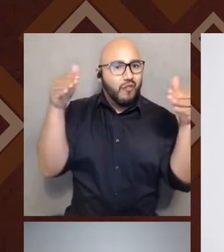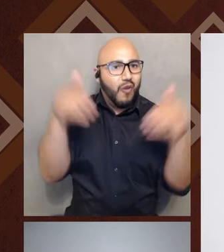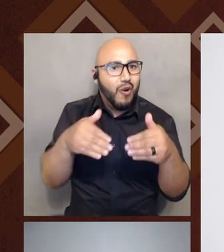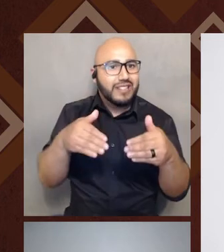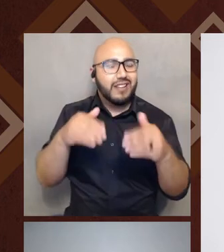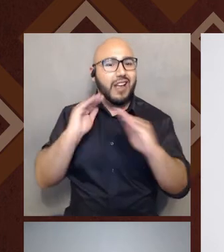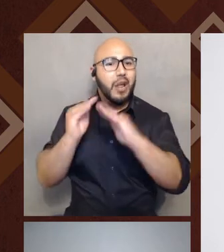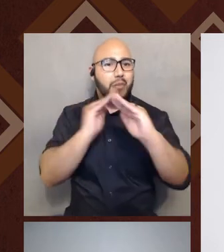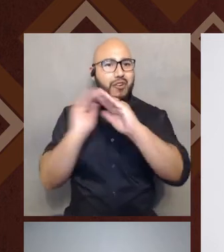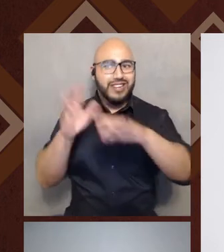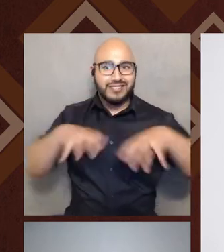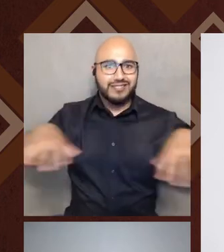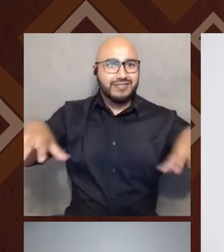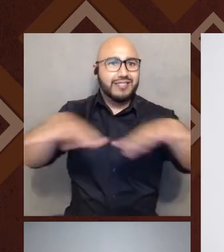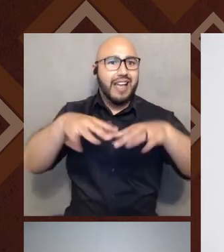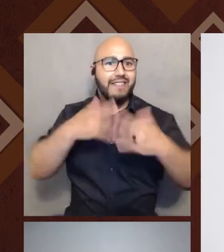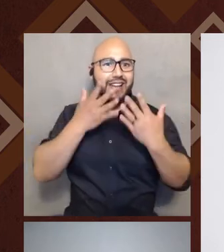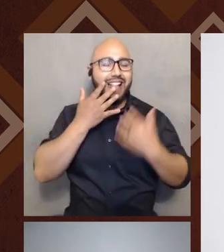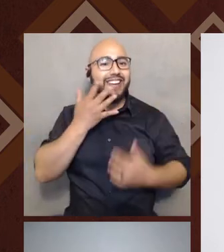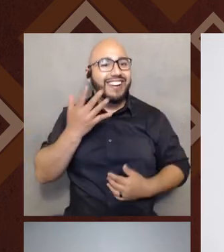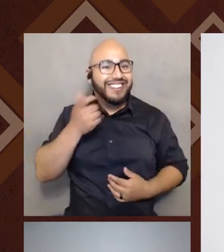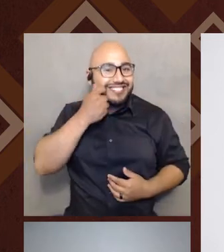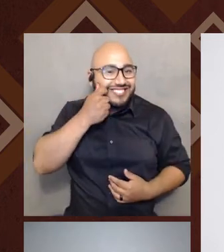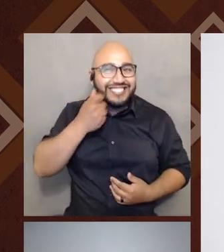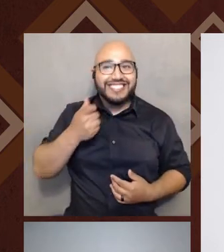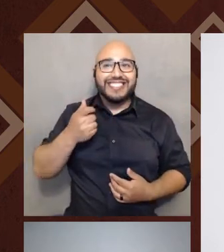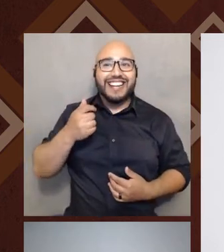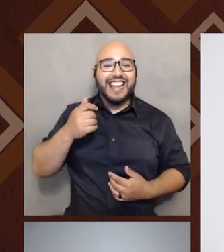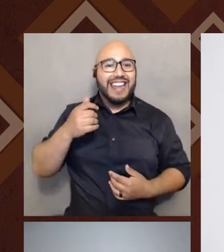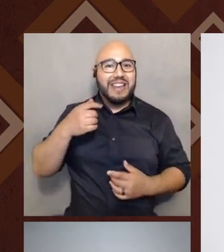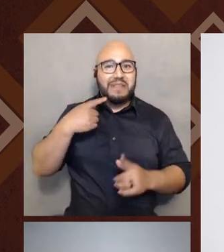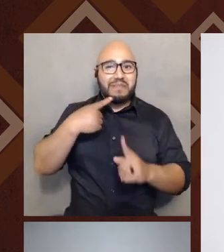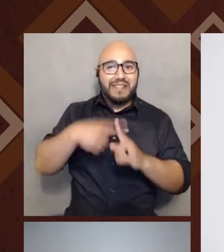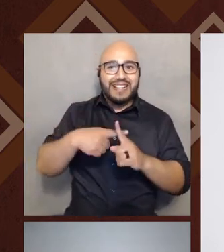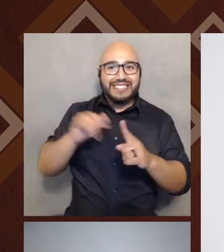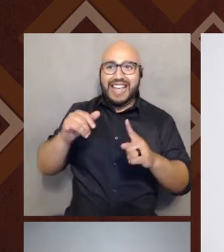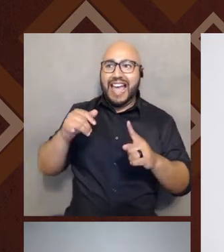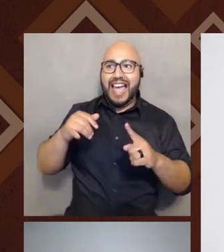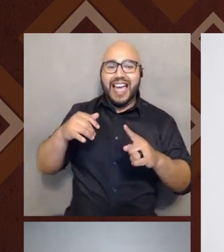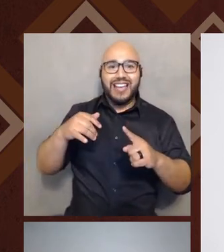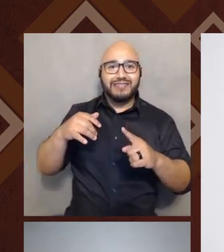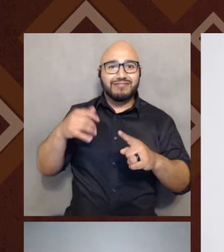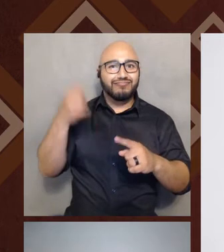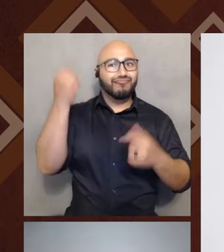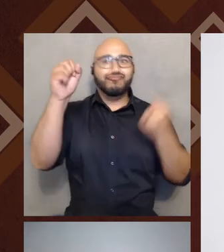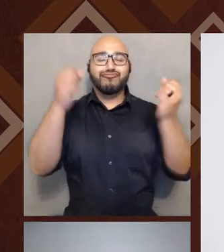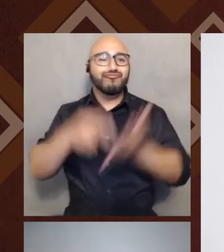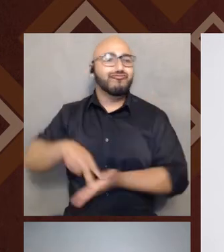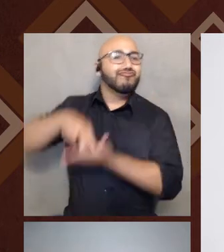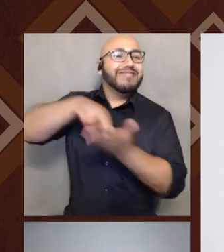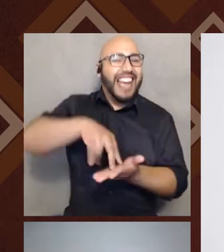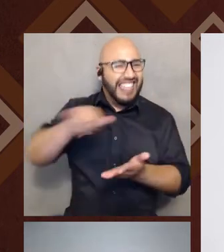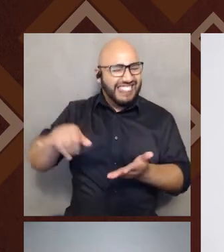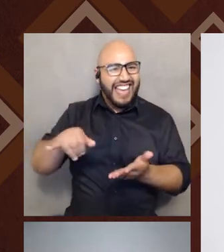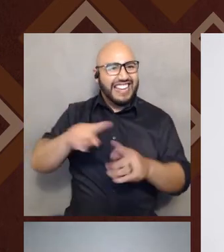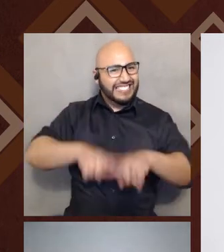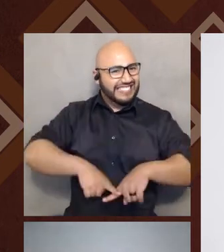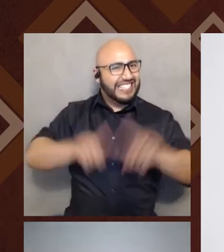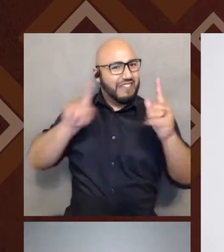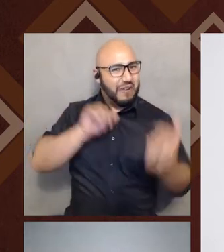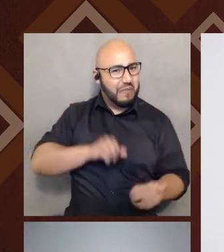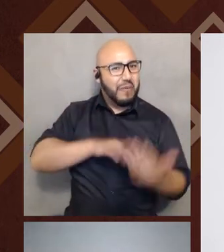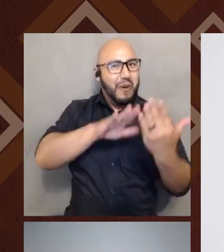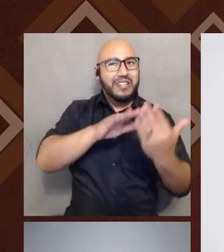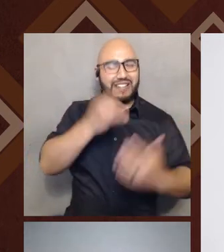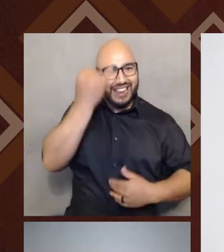experiential knowledge. And that has a whole other area of kind of ideas and concepts around identity formation. And then you have